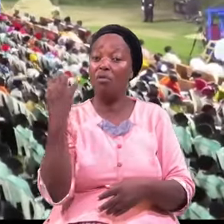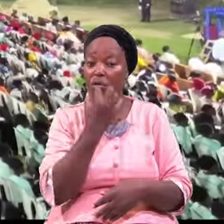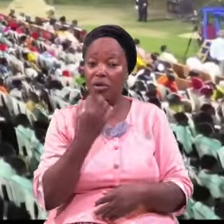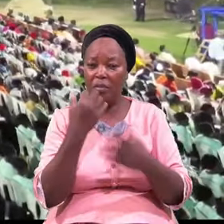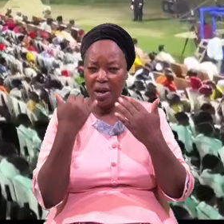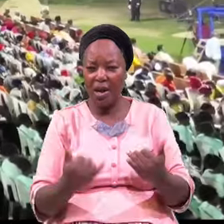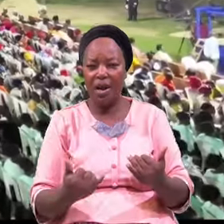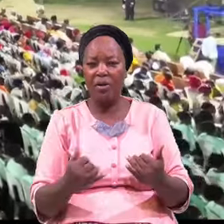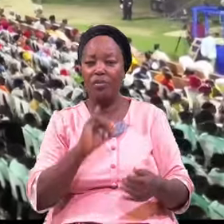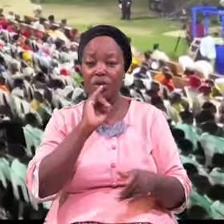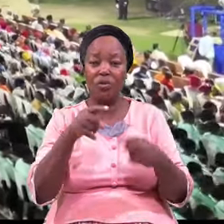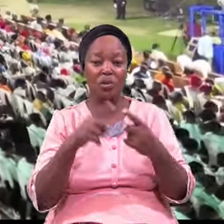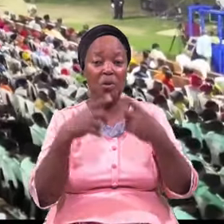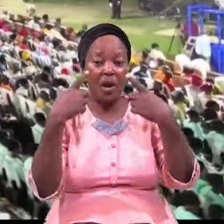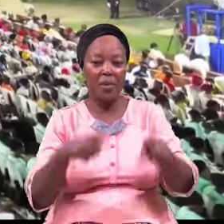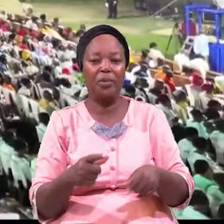Is Going To Happen